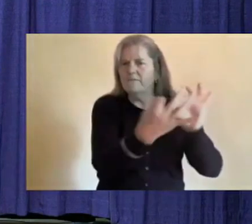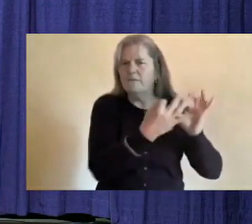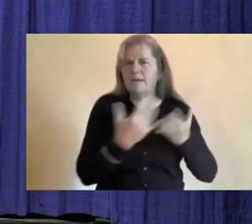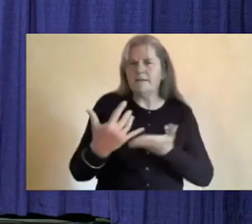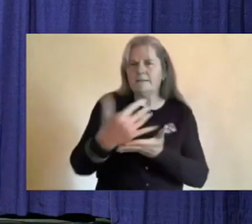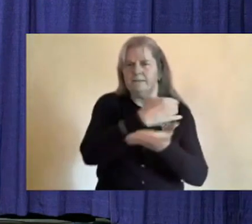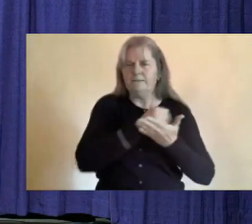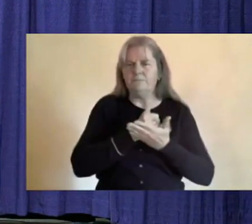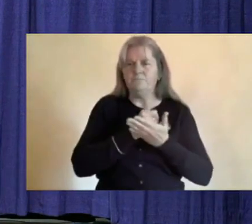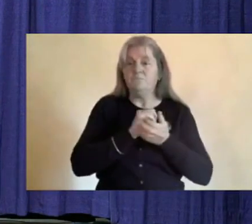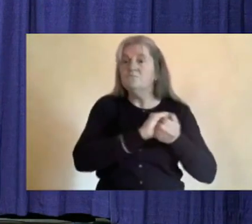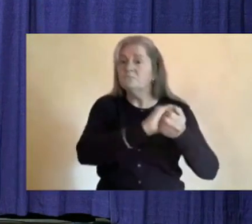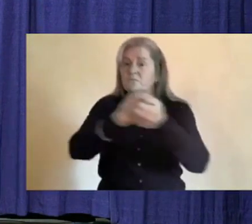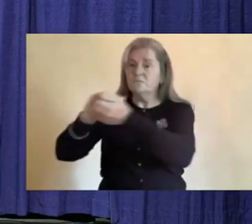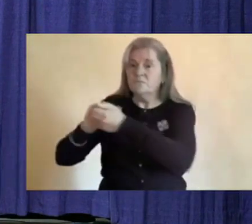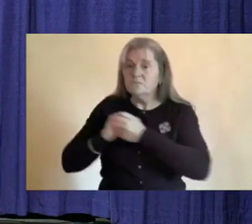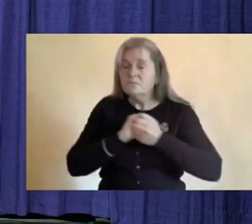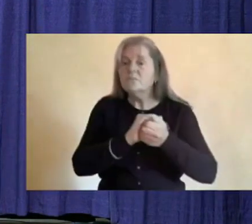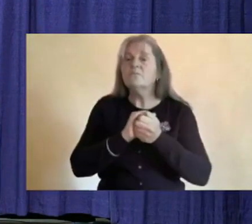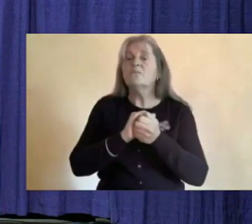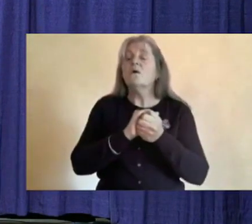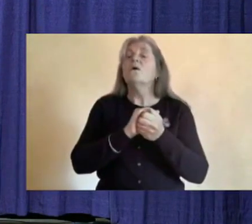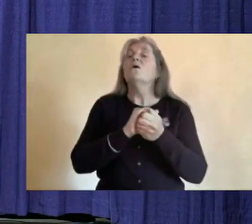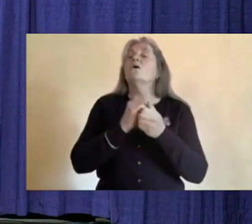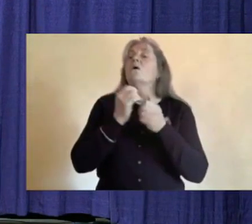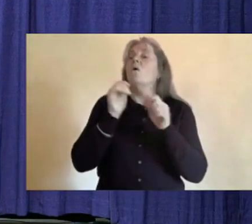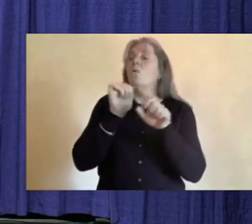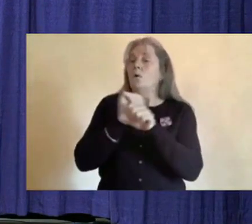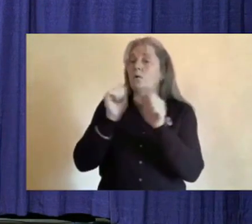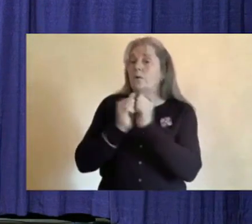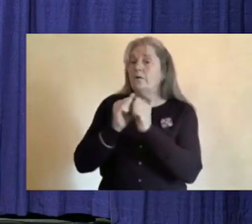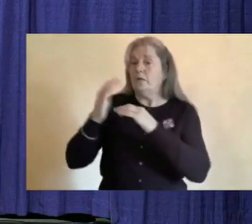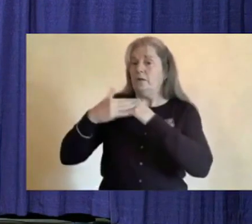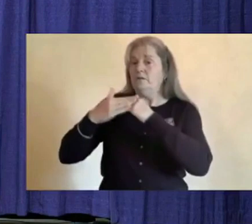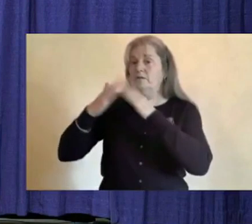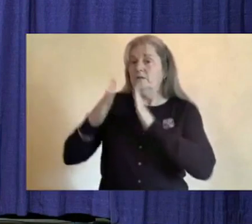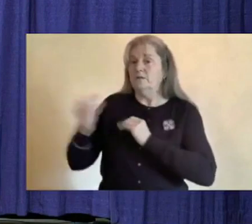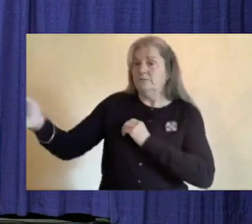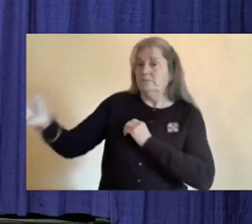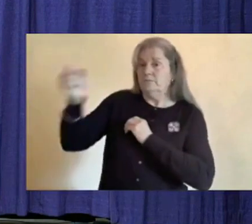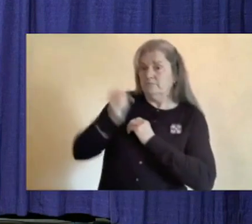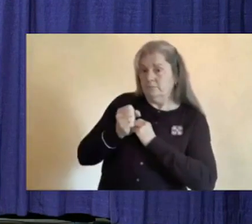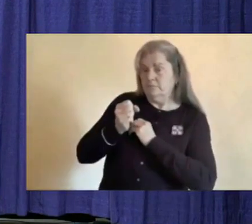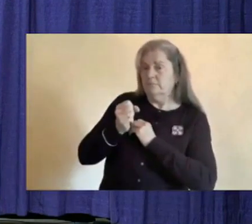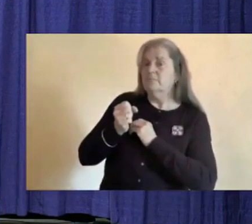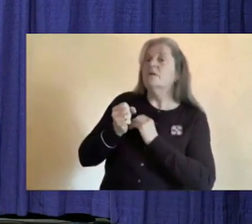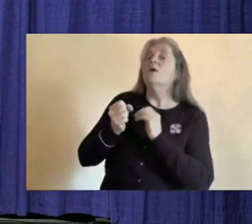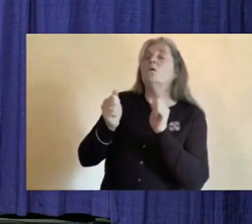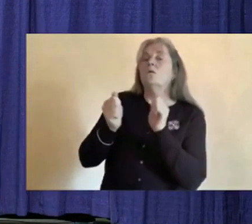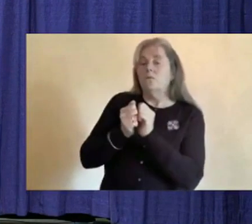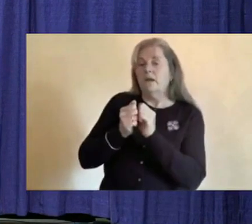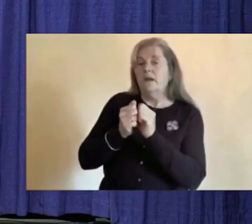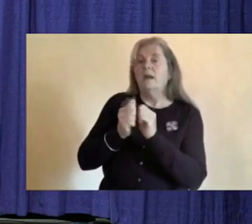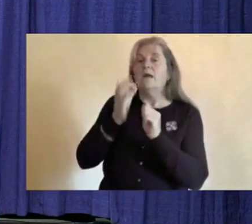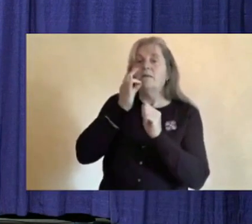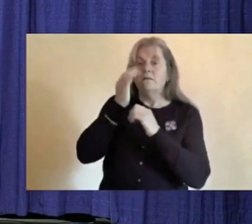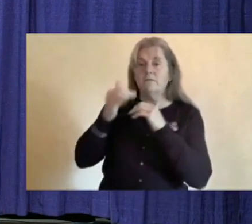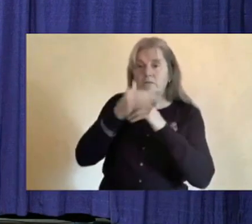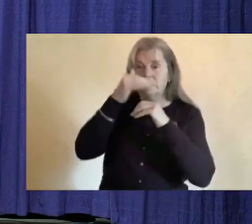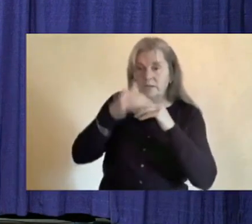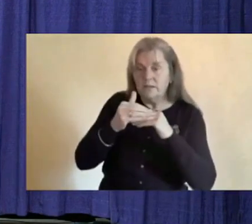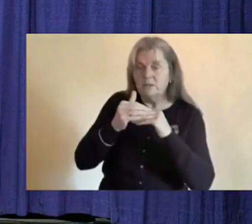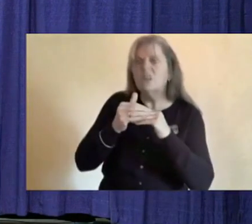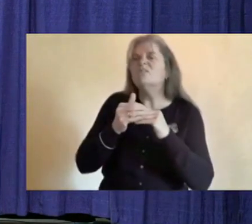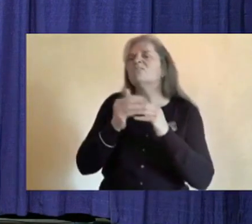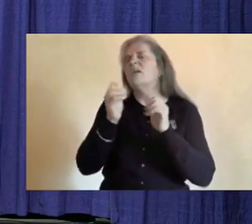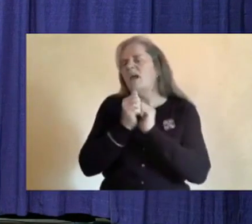with the consultant who is leading this review with UConn First Nations and our partners in education to reschedule